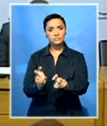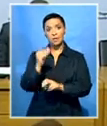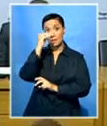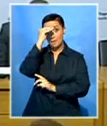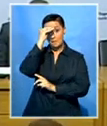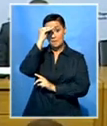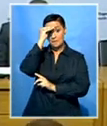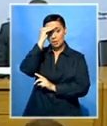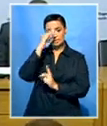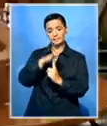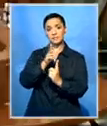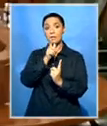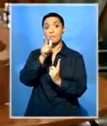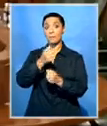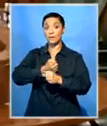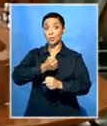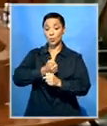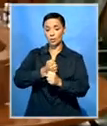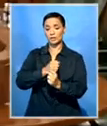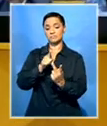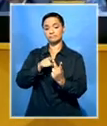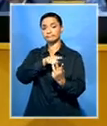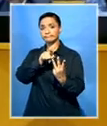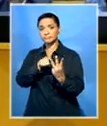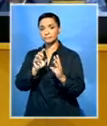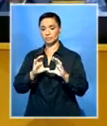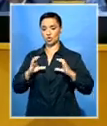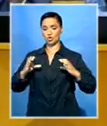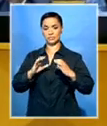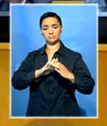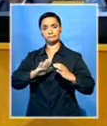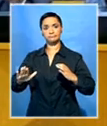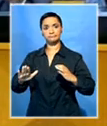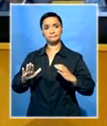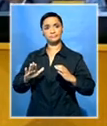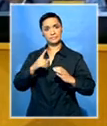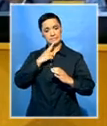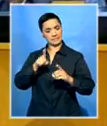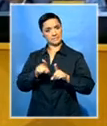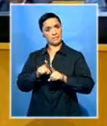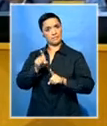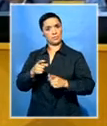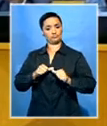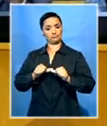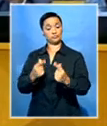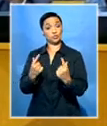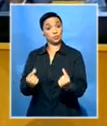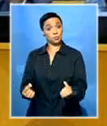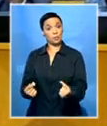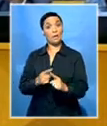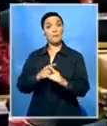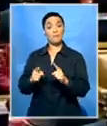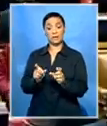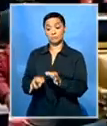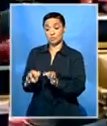Ministry, Public Works and the Parliamentary Ad-Hoc Committee all cleared the President. But this did not deter the